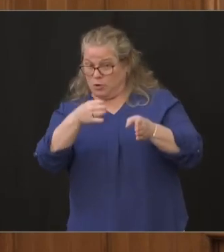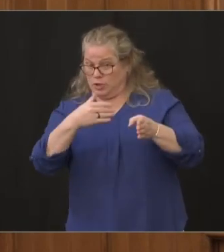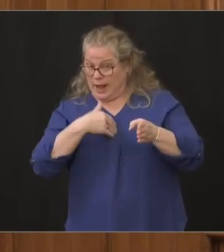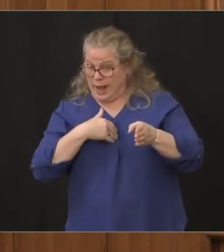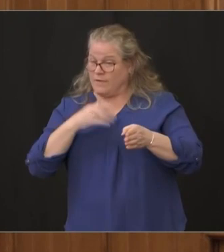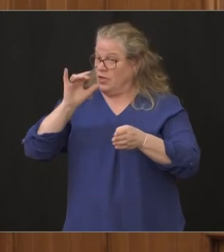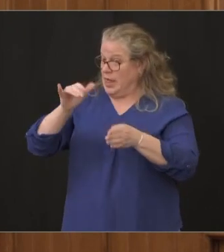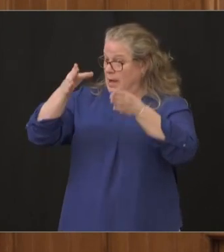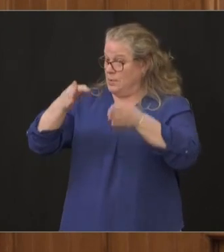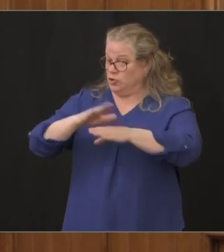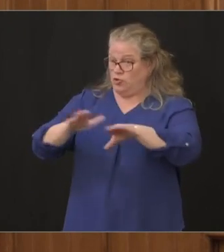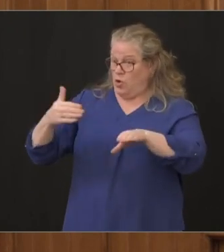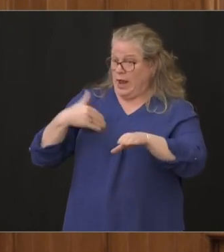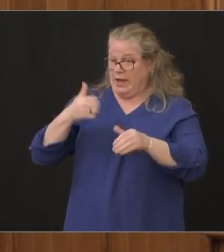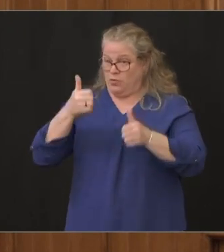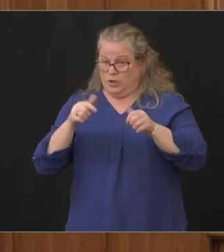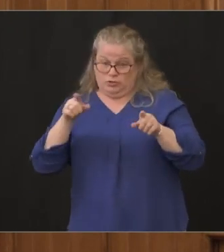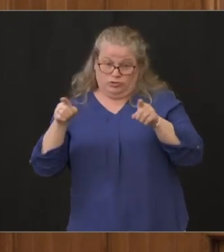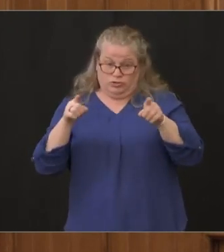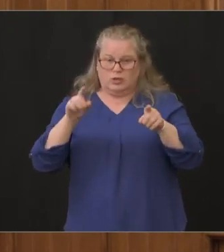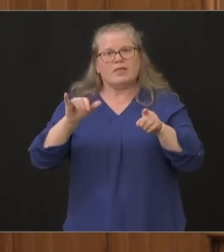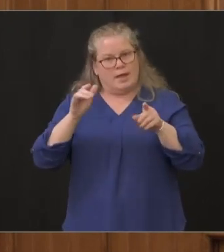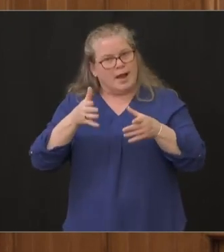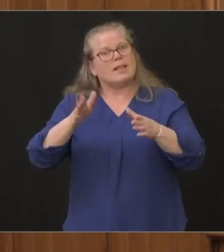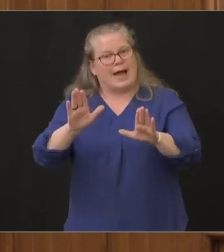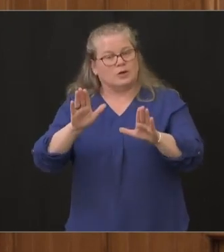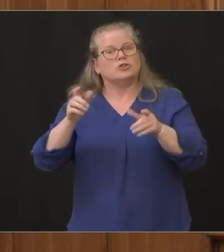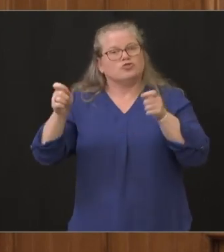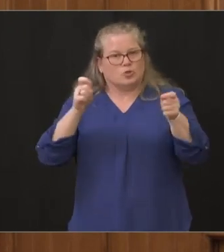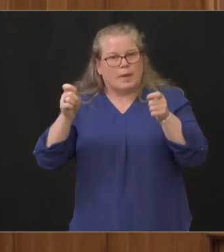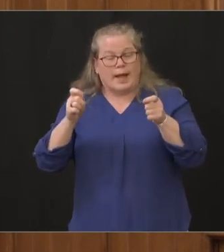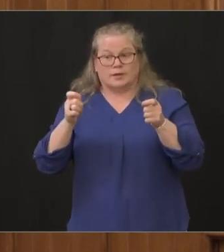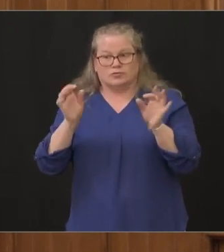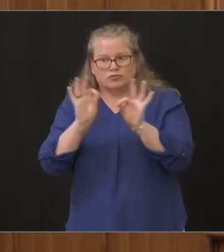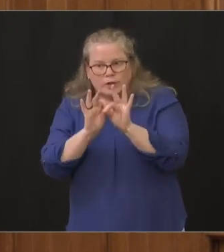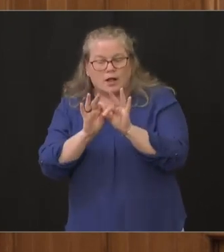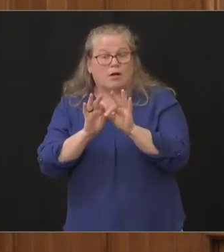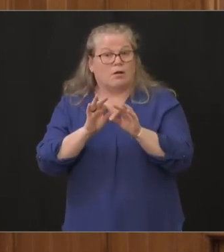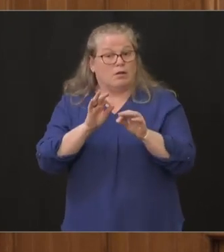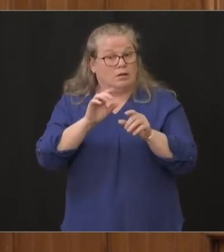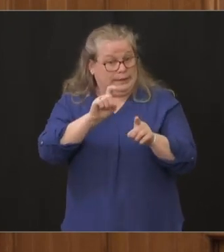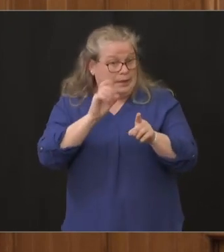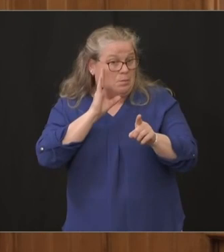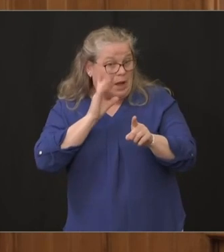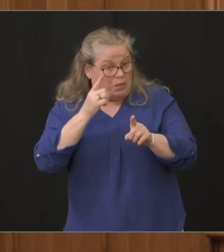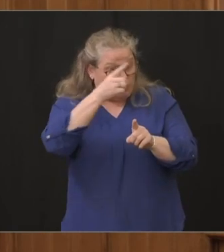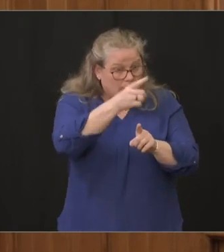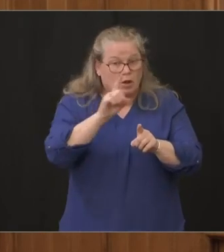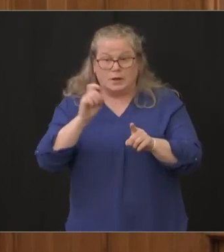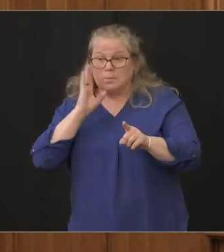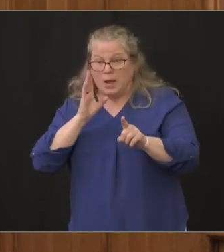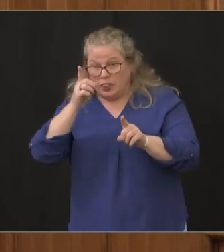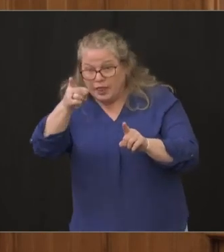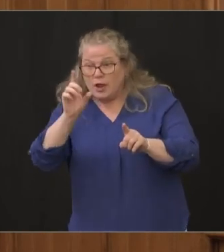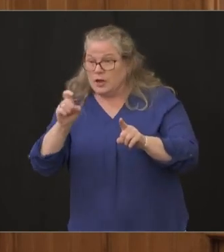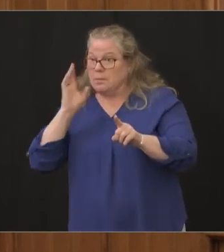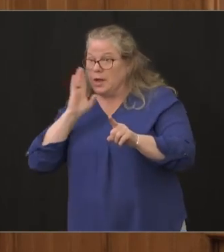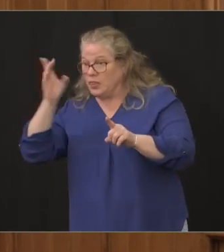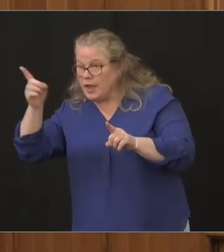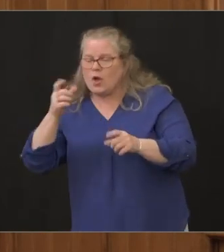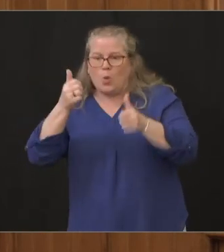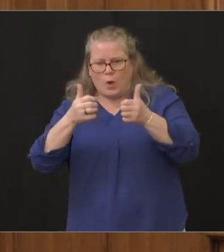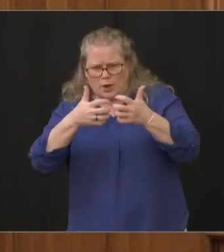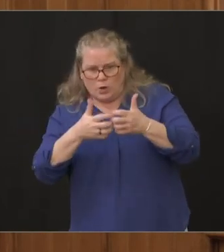allows us to manage the critical resources of beds and and protective equipment as we go forward secondly